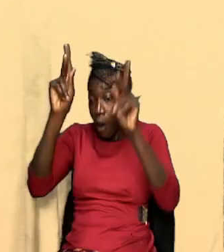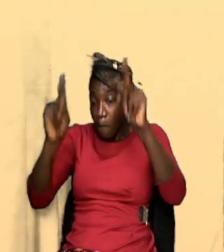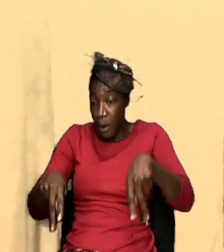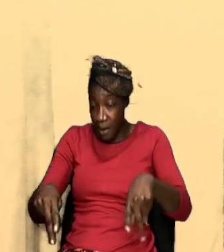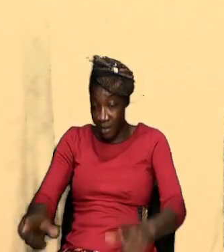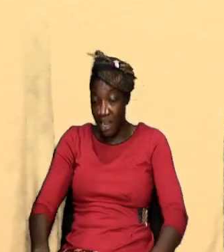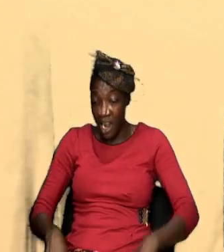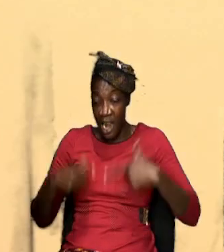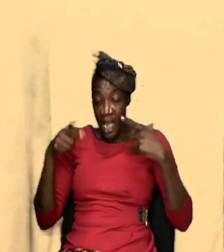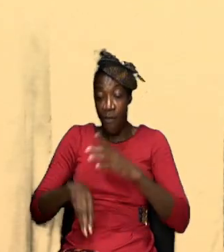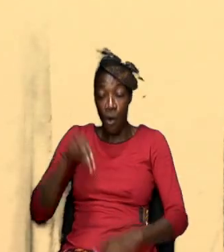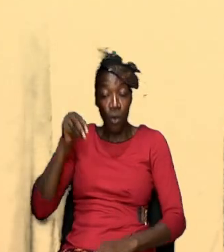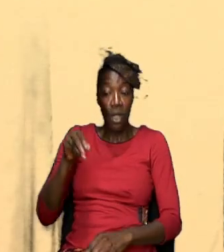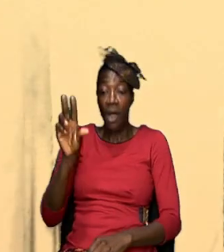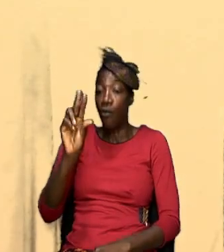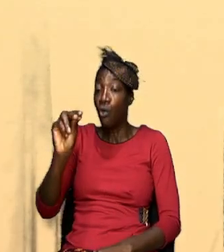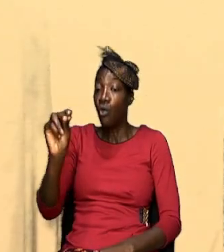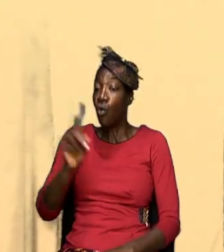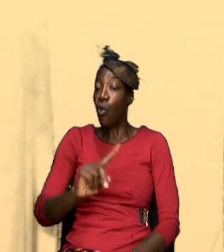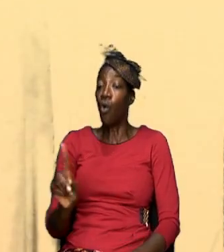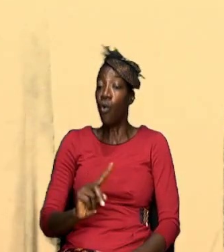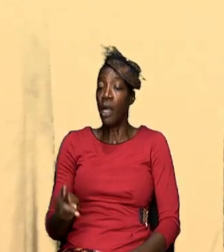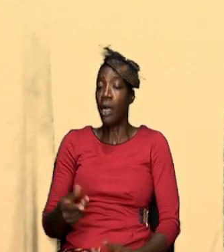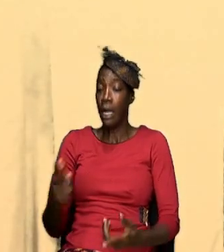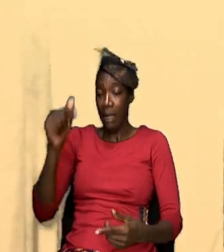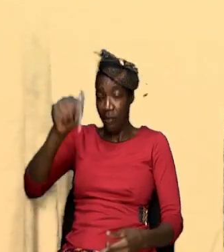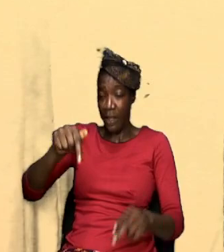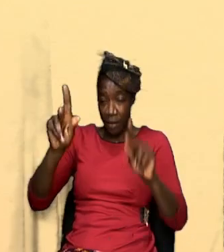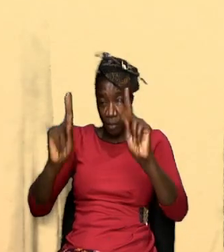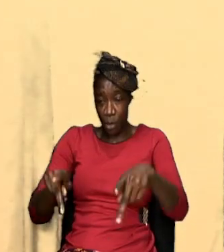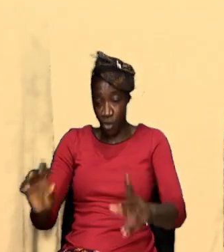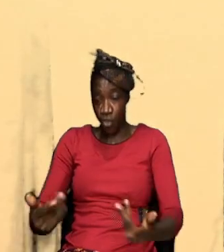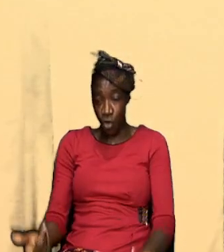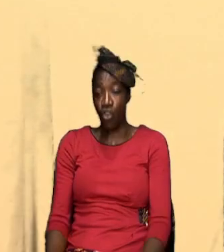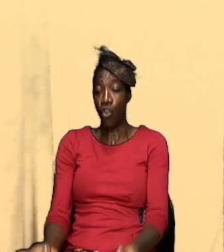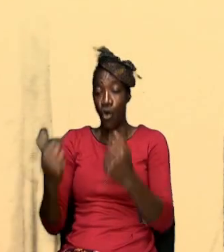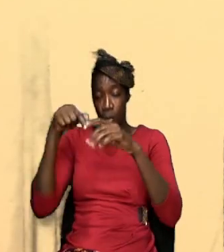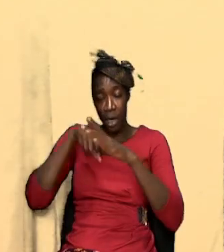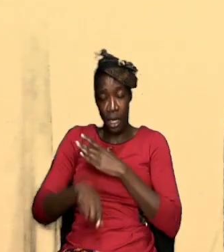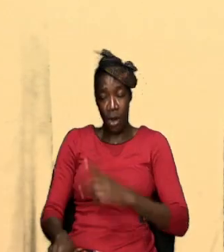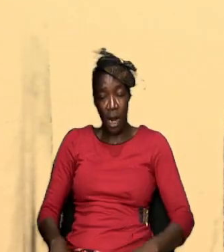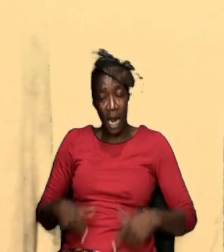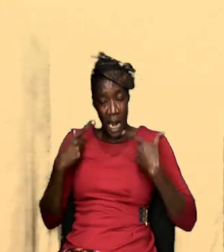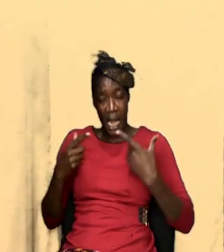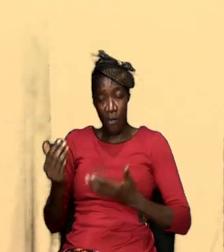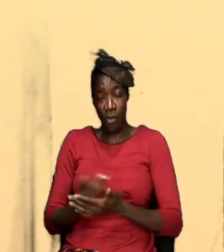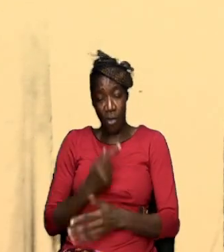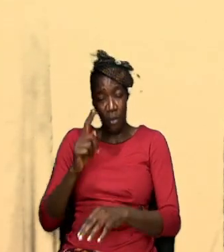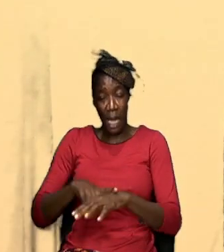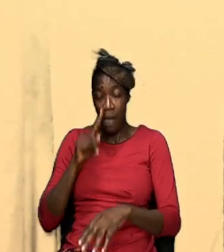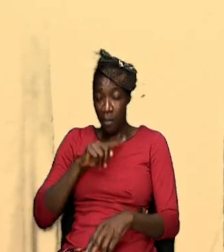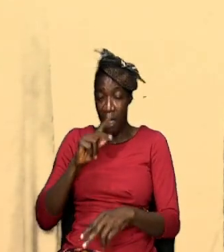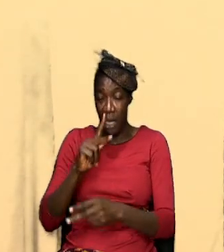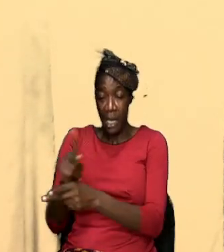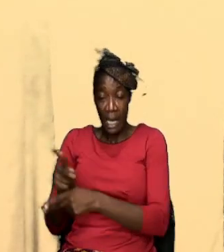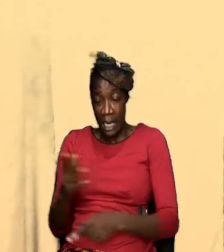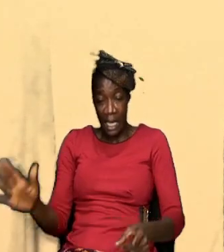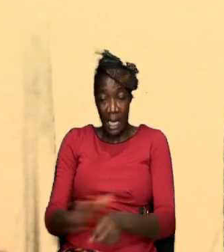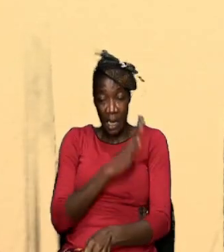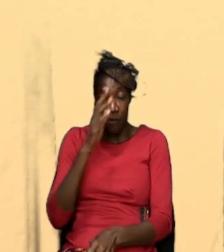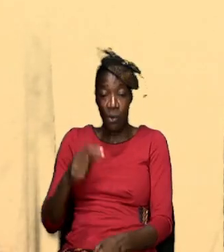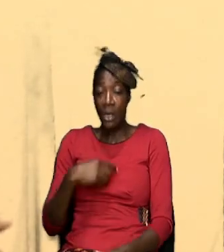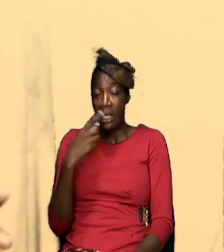nowhere this individual just come in our lives and sometimes we have to be careful to say you know